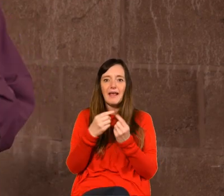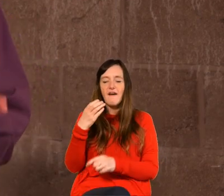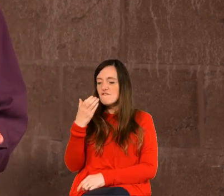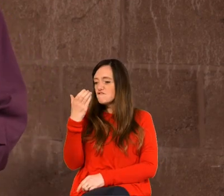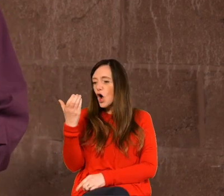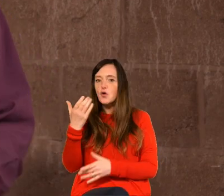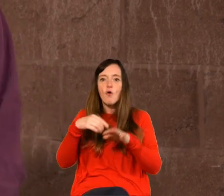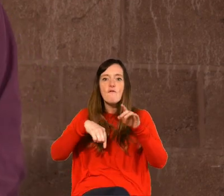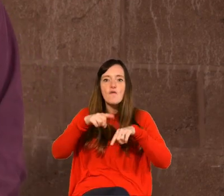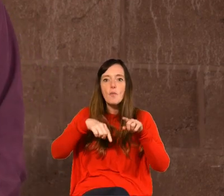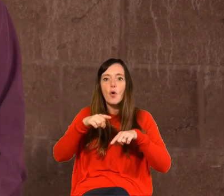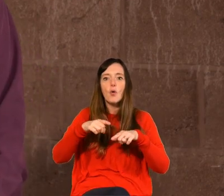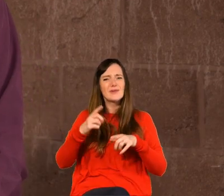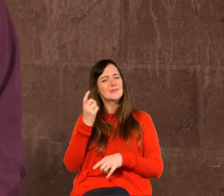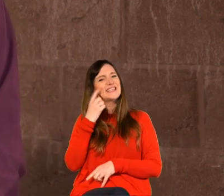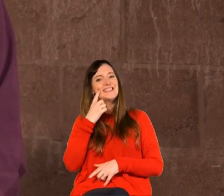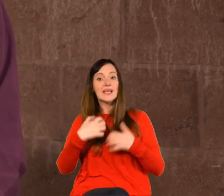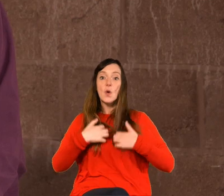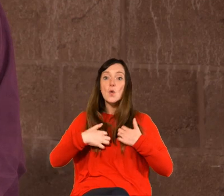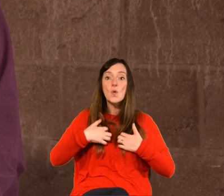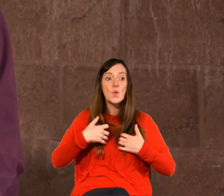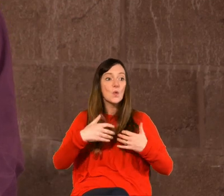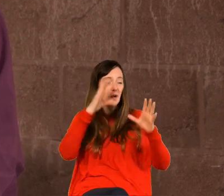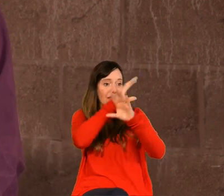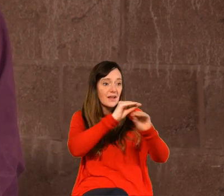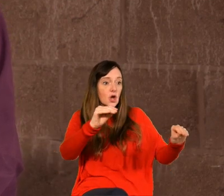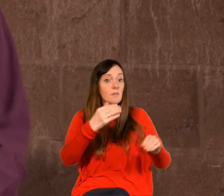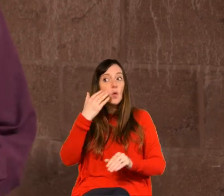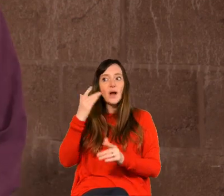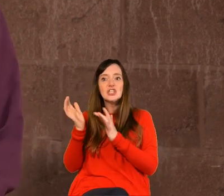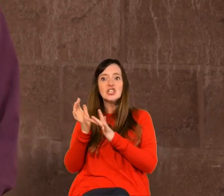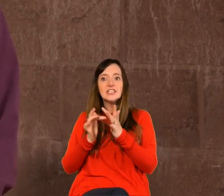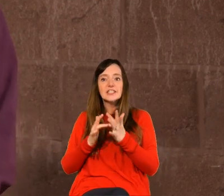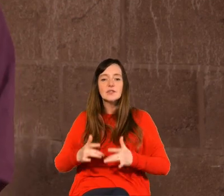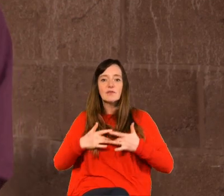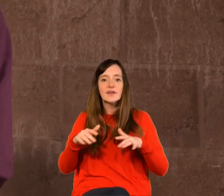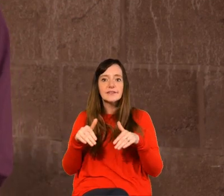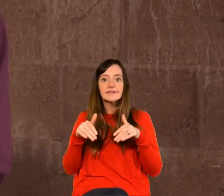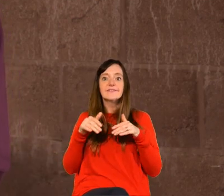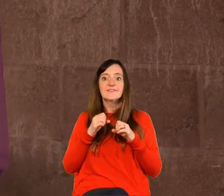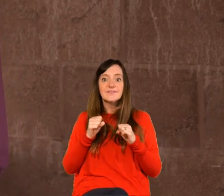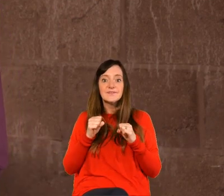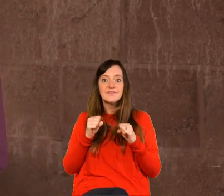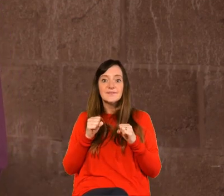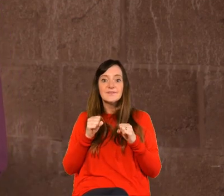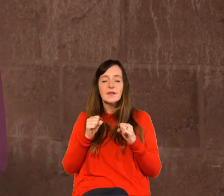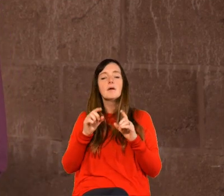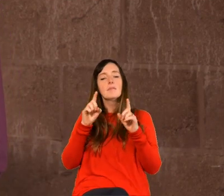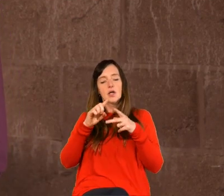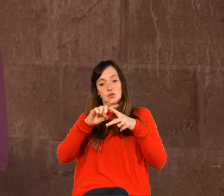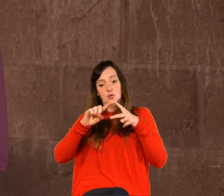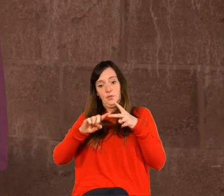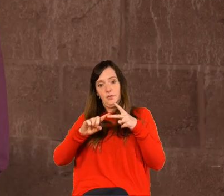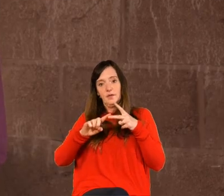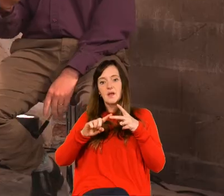enthuse about that but when it comes to jesus we sometimes climb up two thoughts here i think obviously what often causes us to climb up